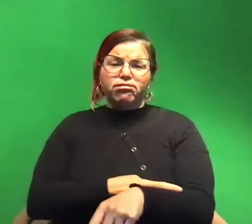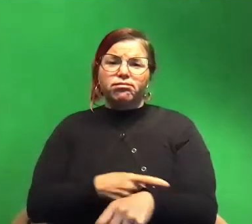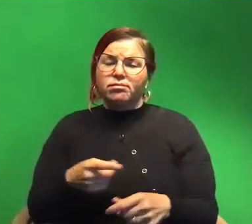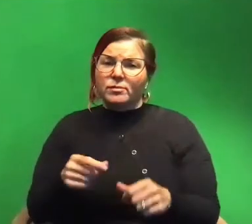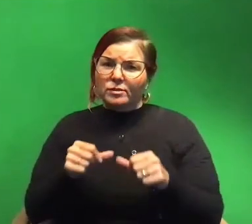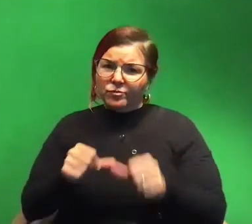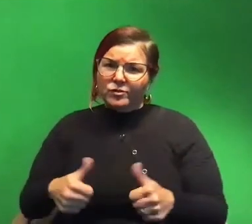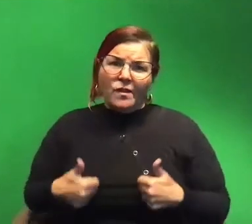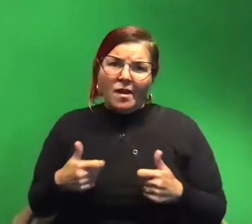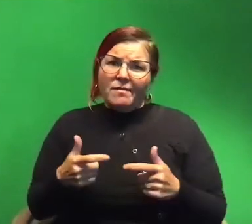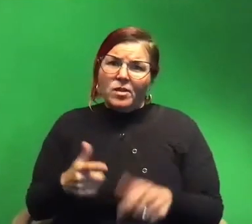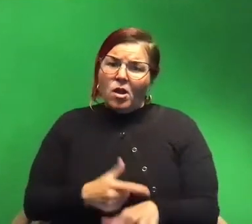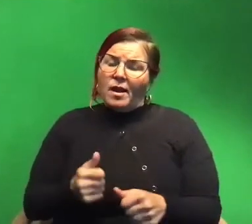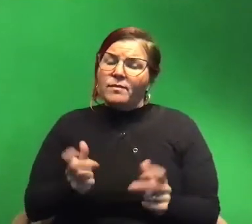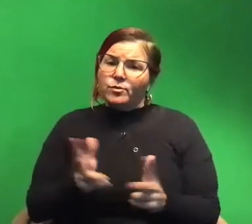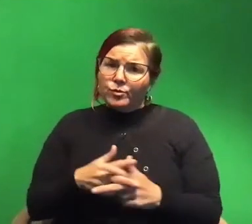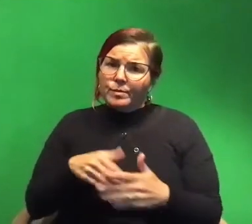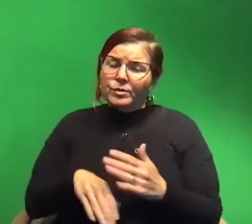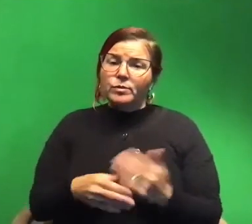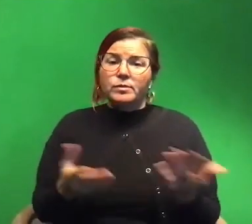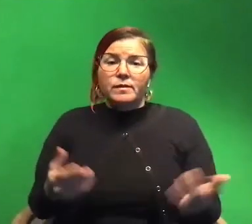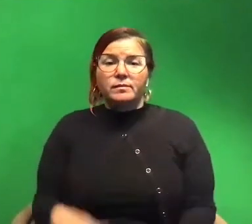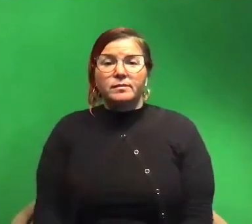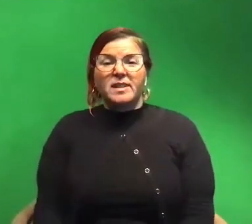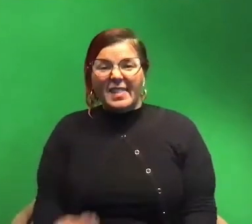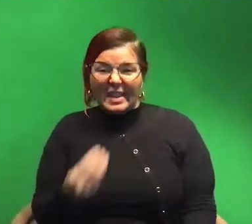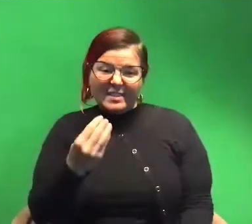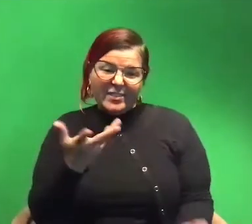and then you know get eaten by